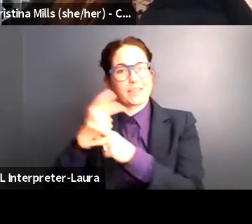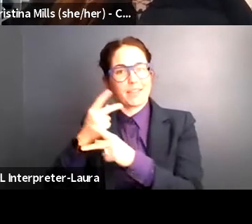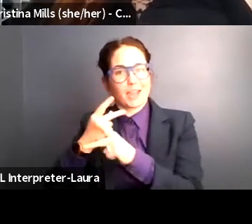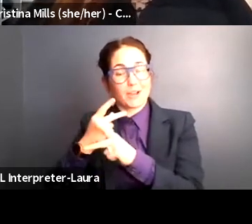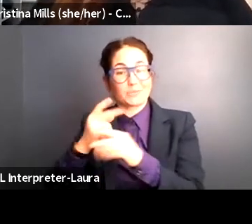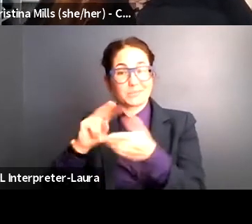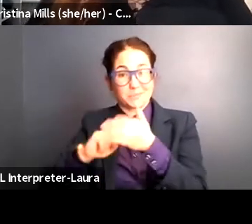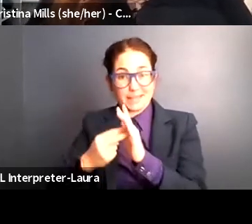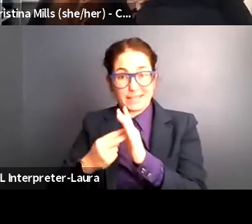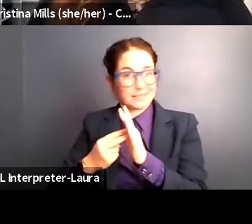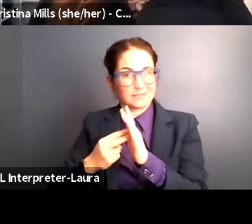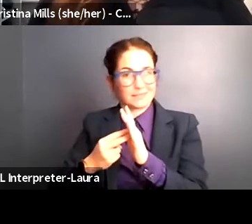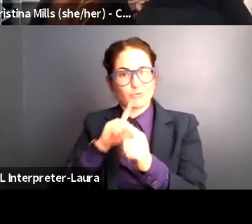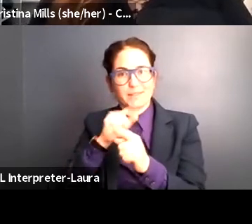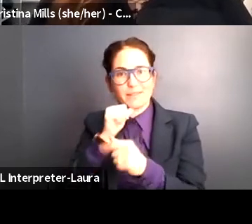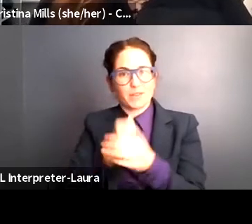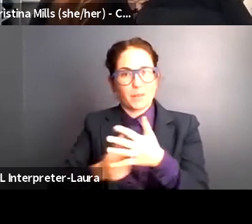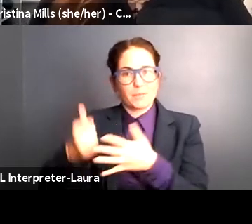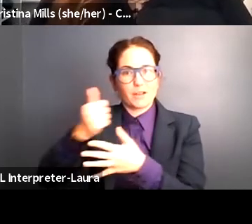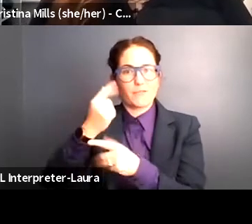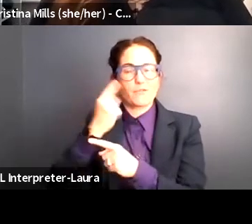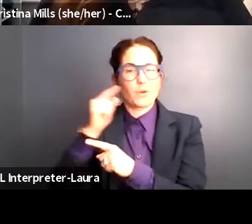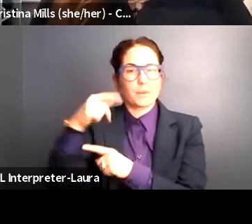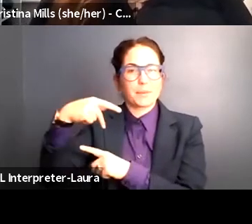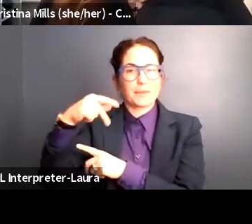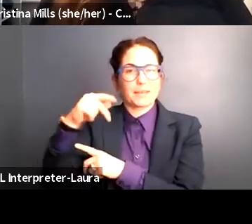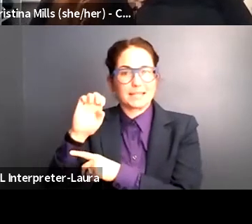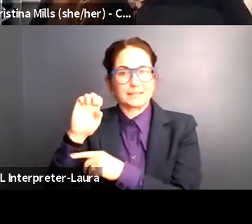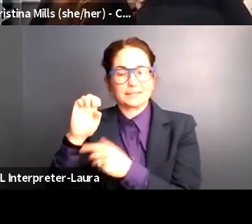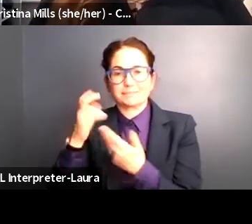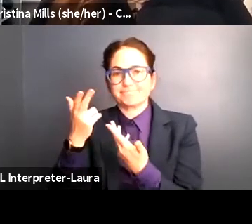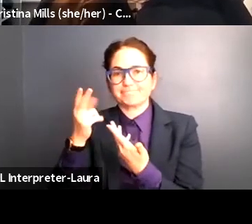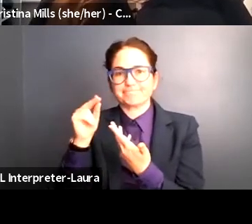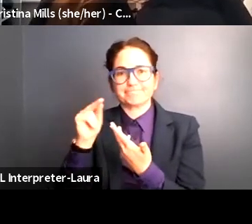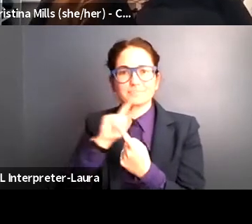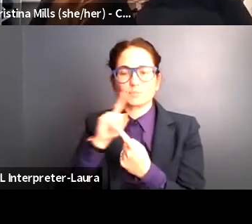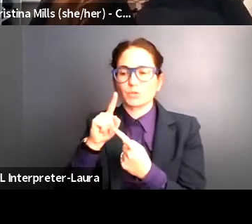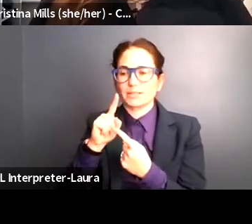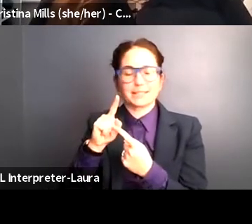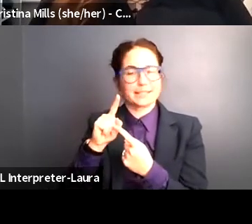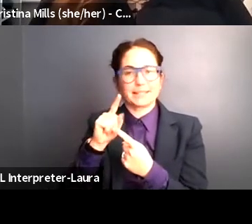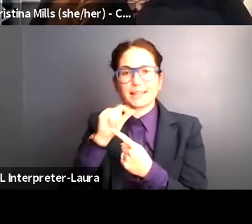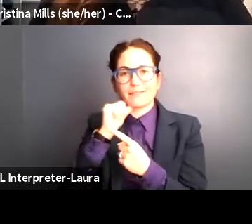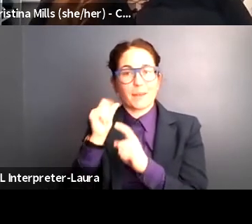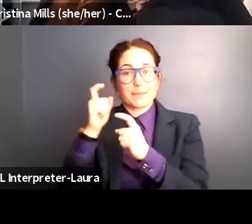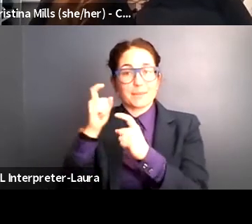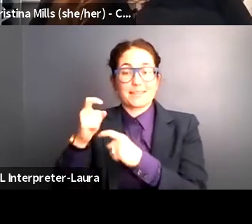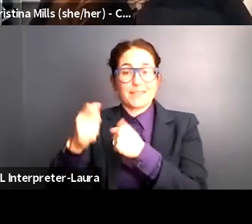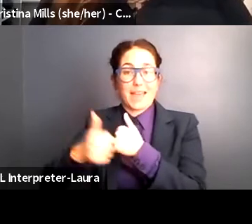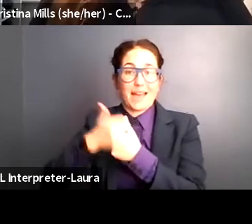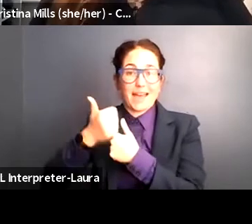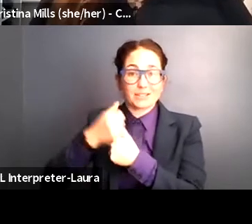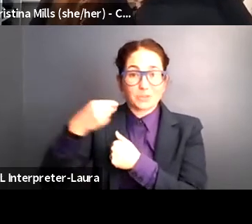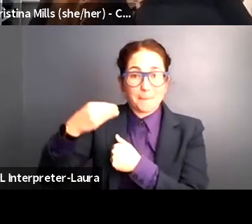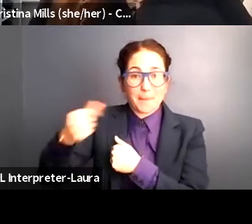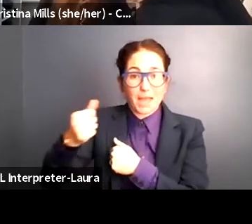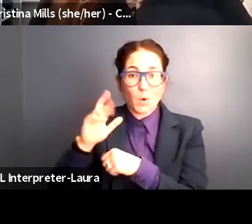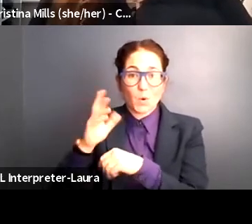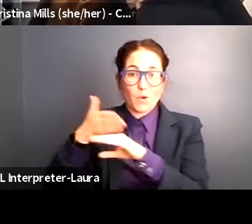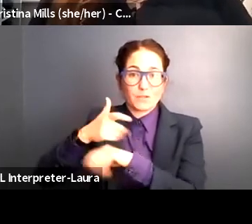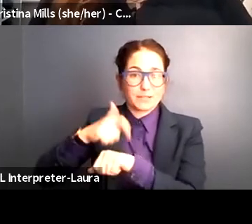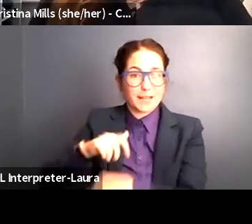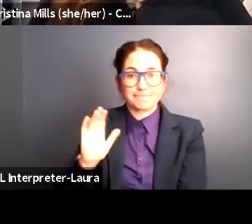of personal protective equipment. They have not been afforded hazard pay or overtime pay. Thankfully,